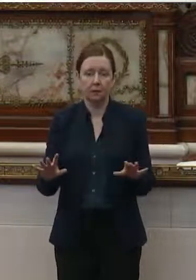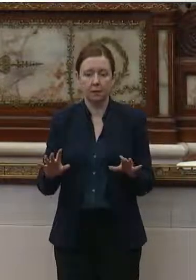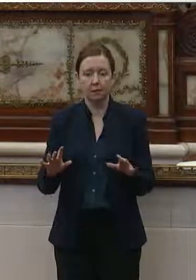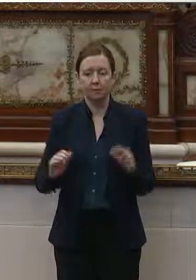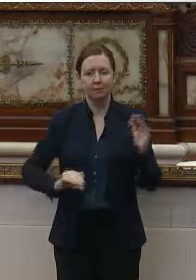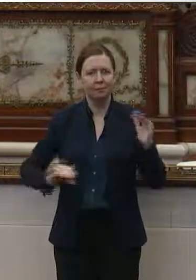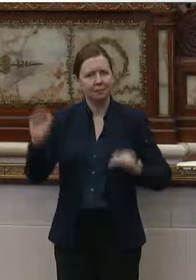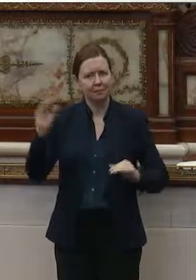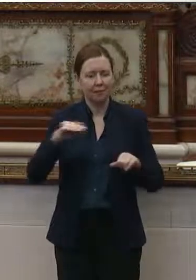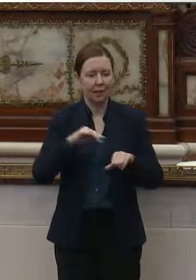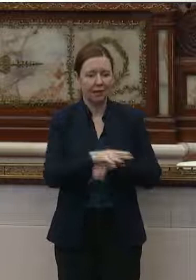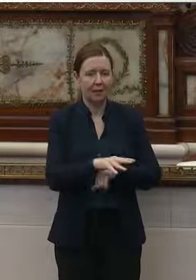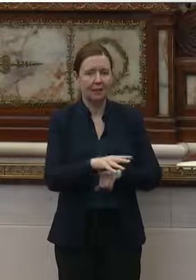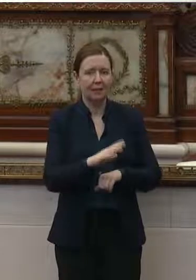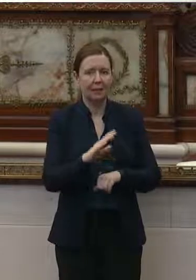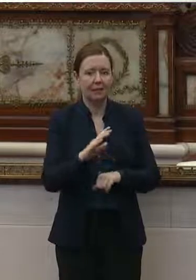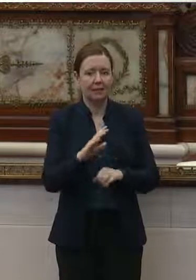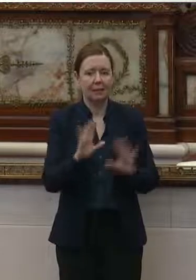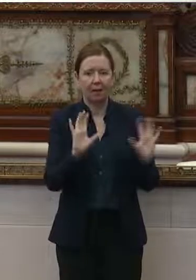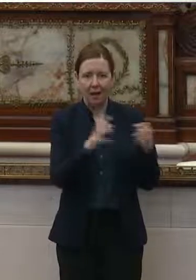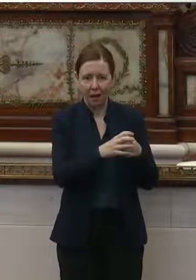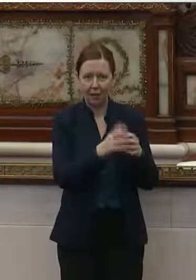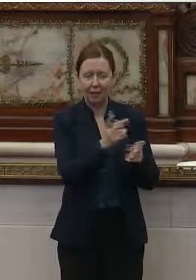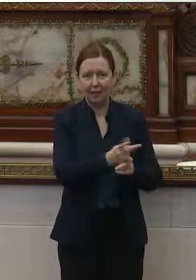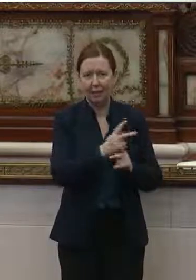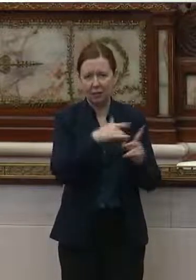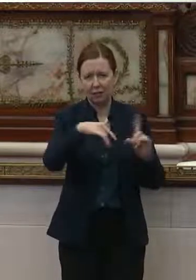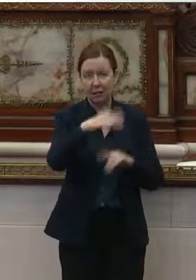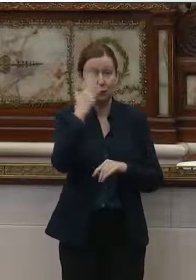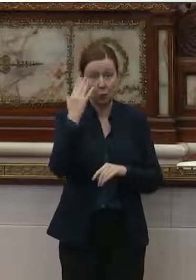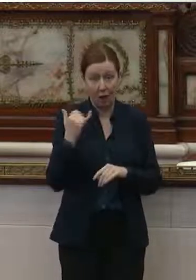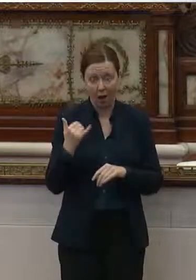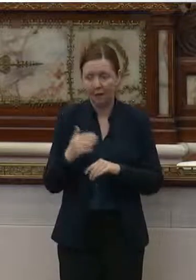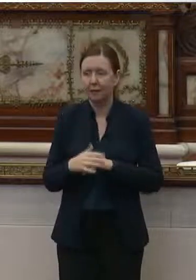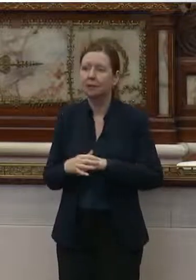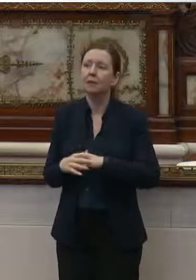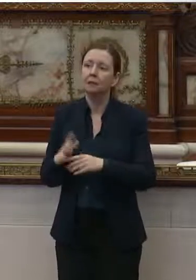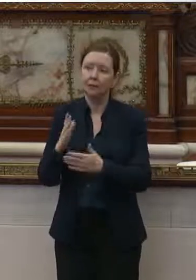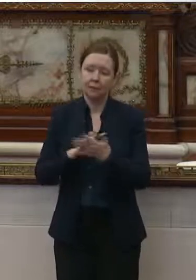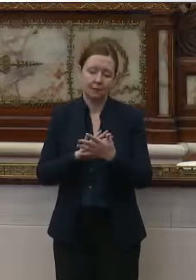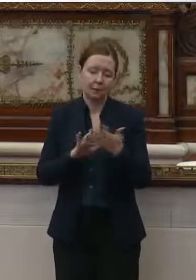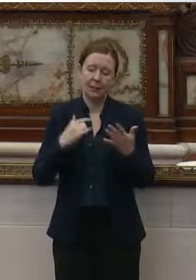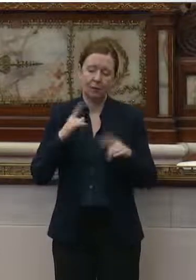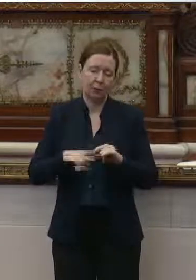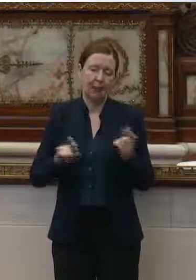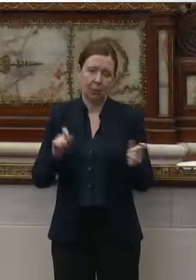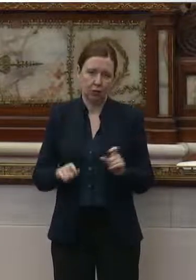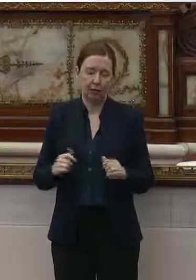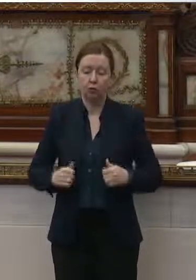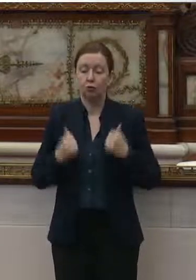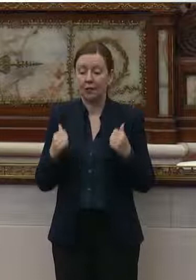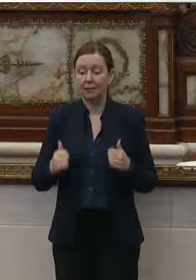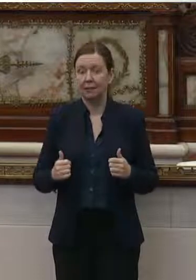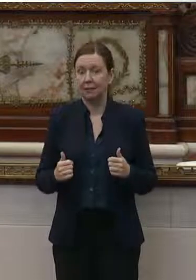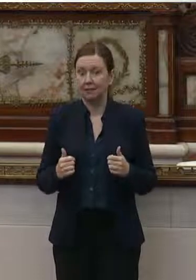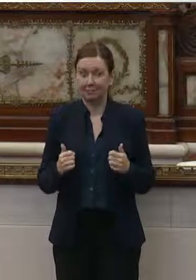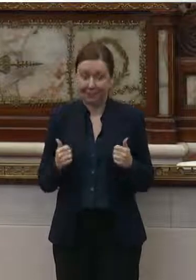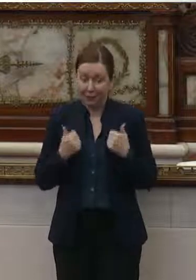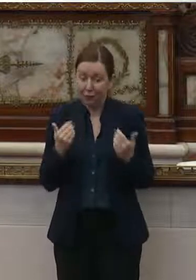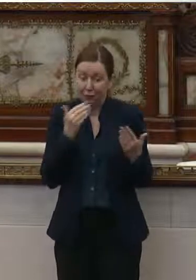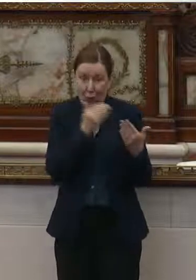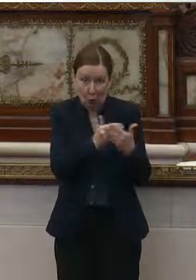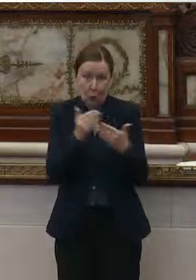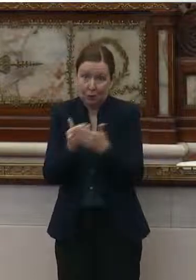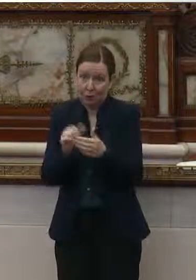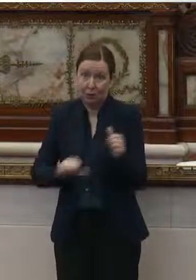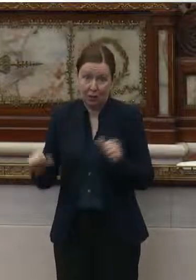disproportionately affecting our congregate care settings? There are some factors that we can't change. Residents live in very close proximity.